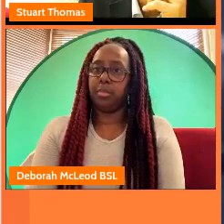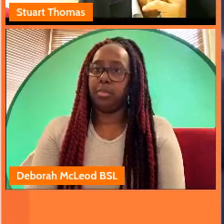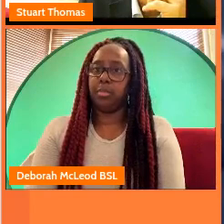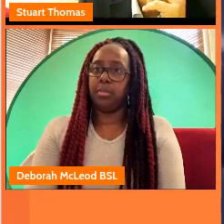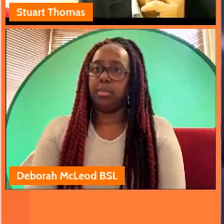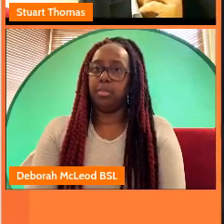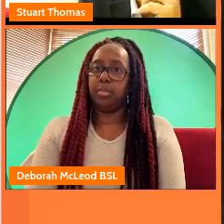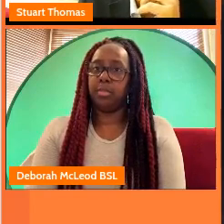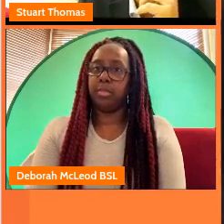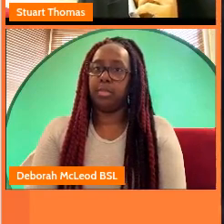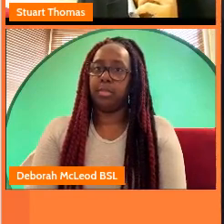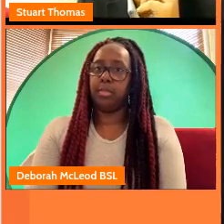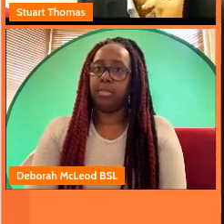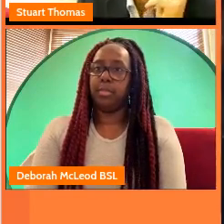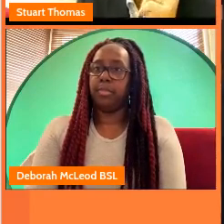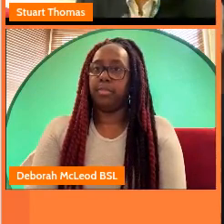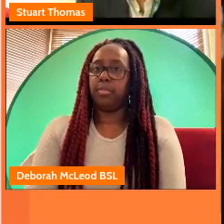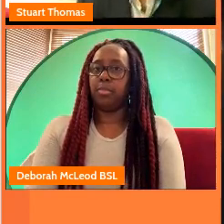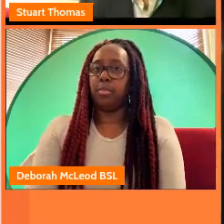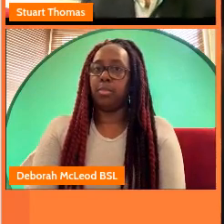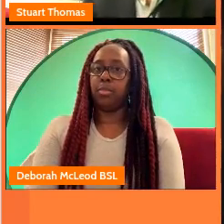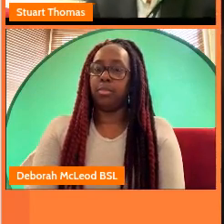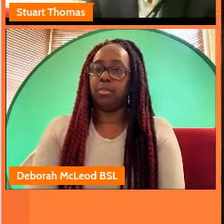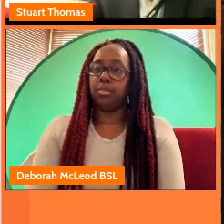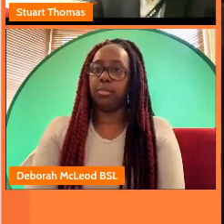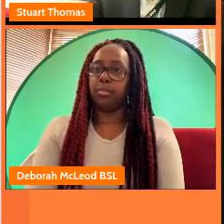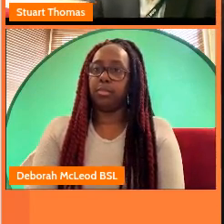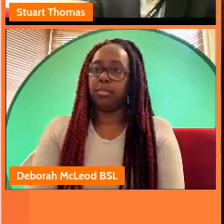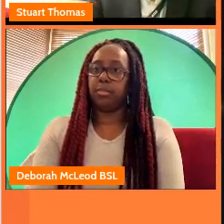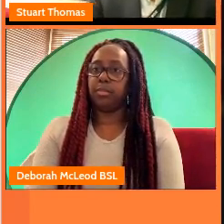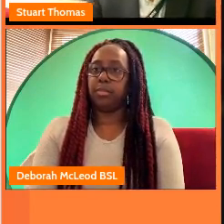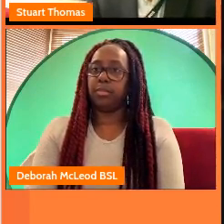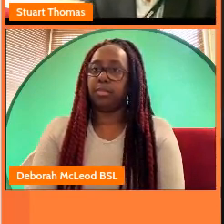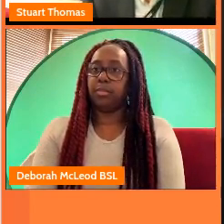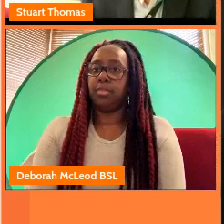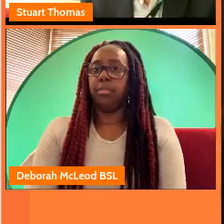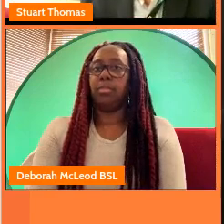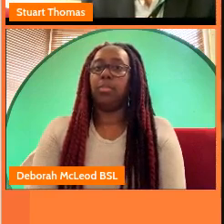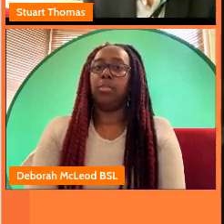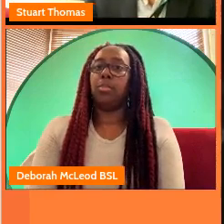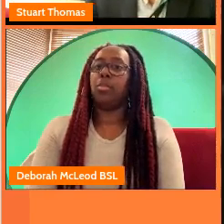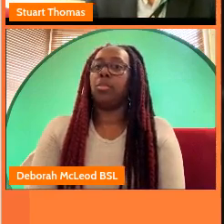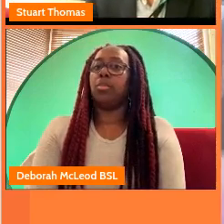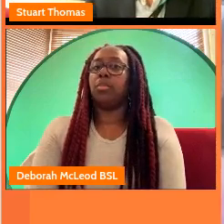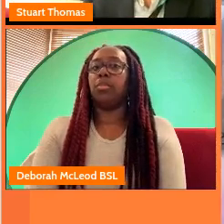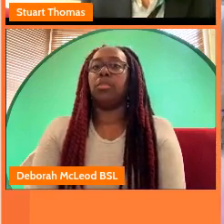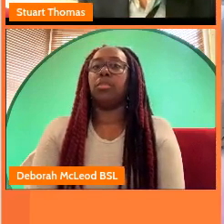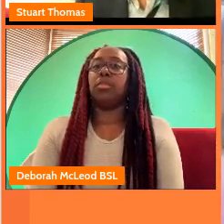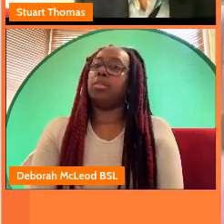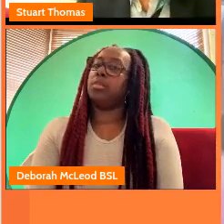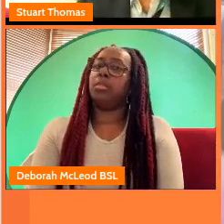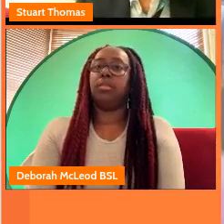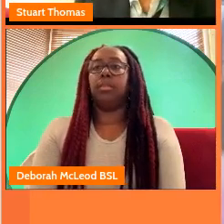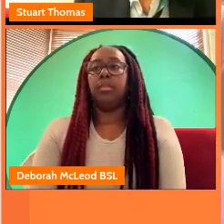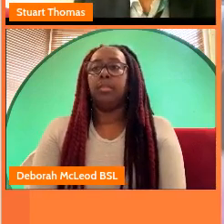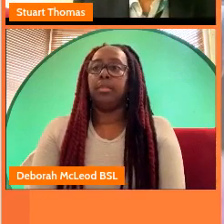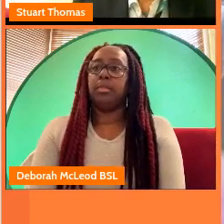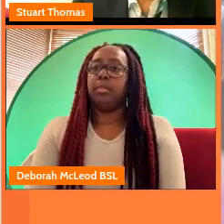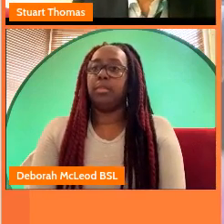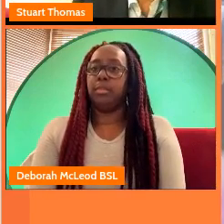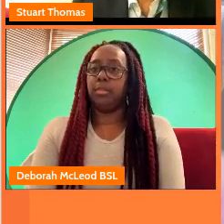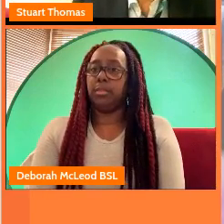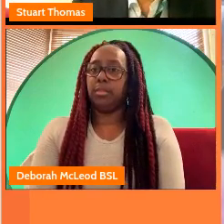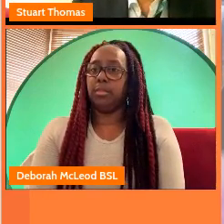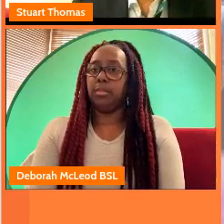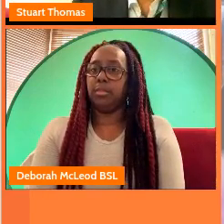world premiere of his performance of people finders with rambert down school i'm actually based in the video department at